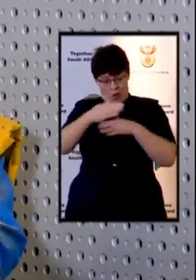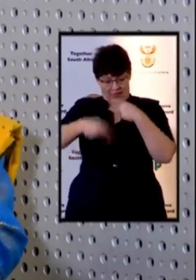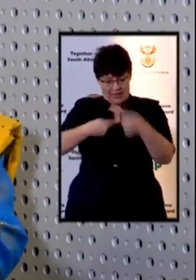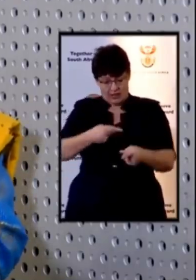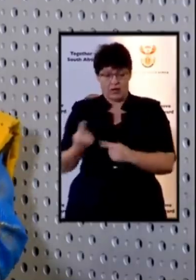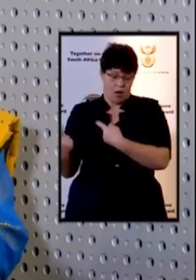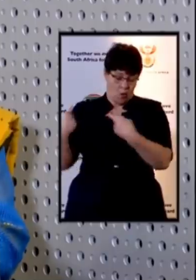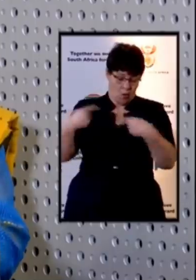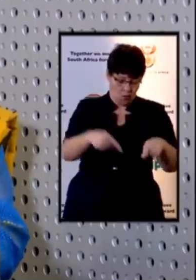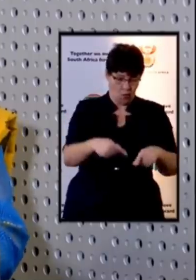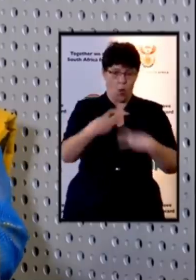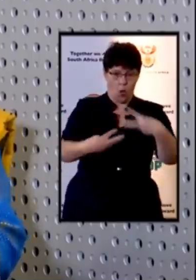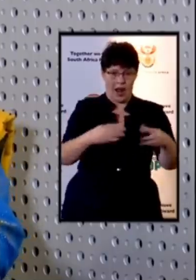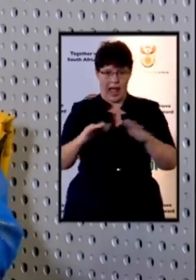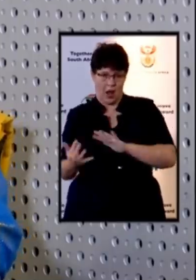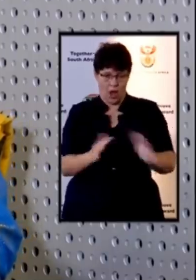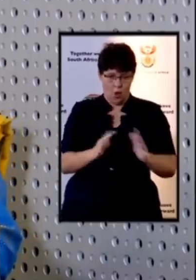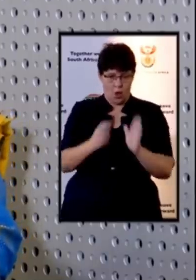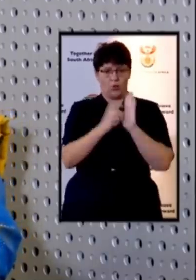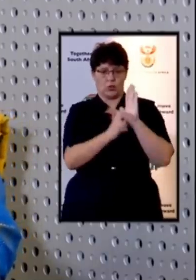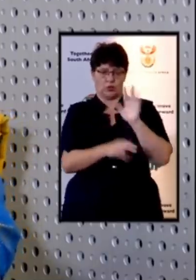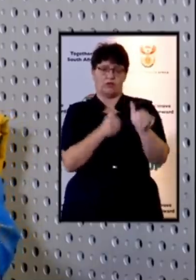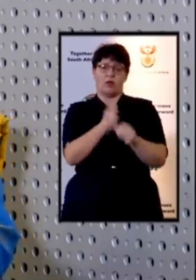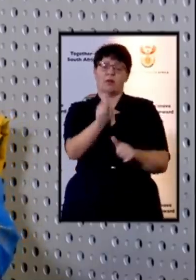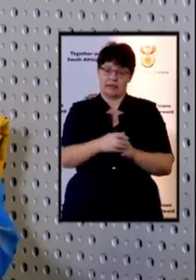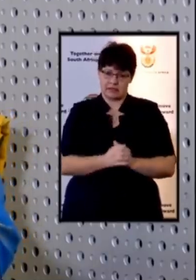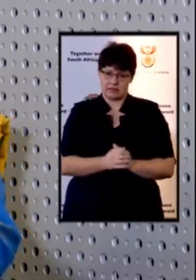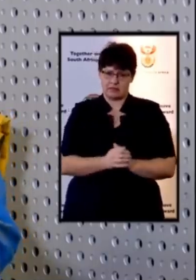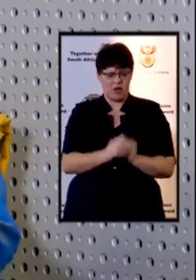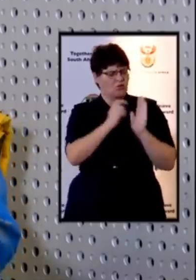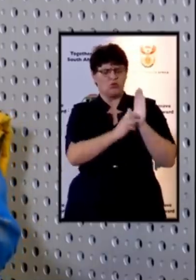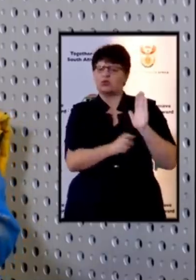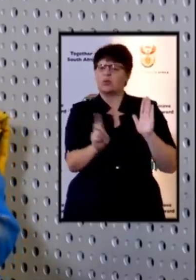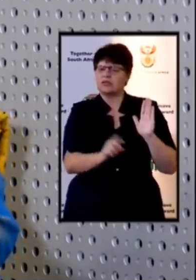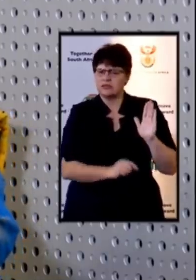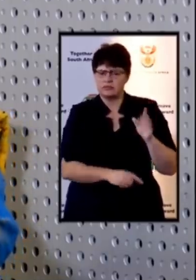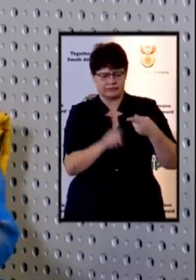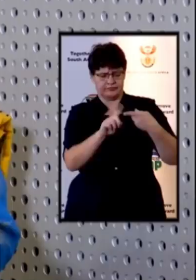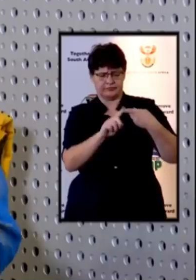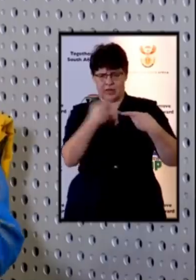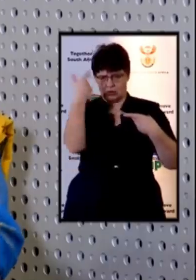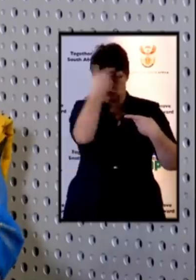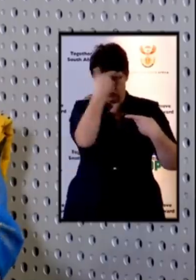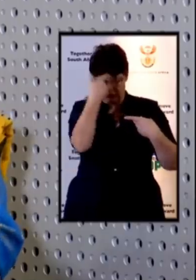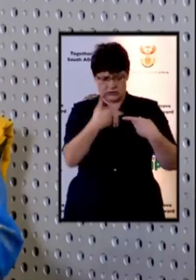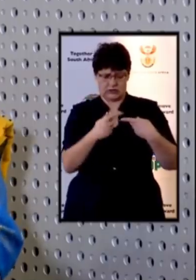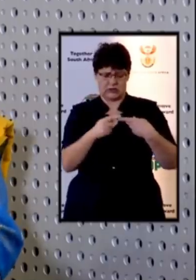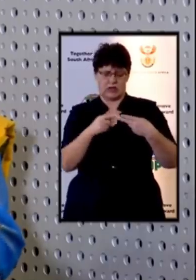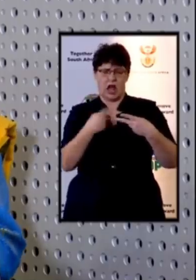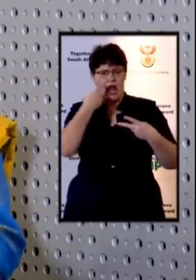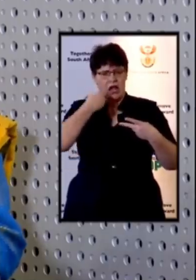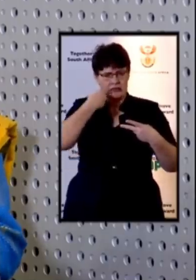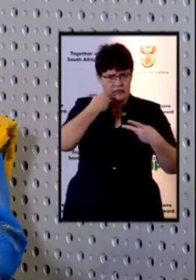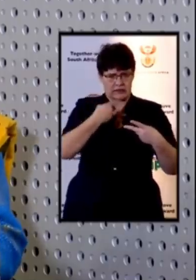back and those conditions include that there must be screening and testing of the